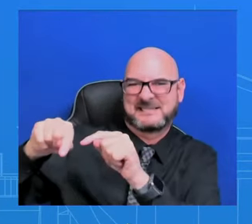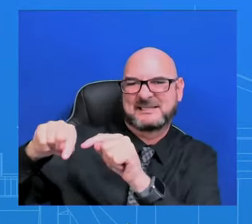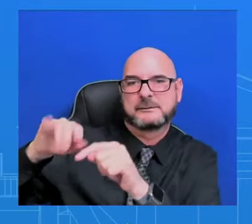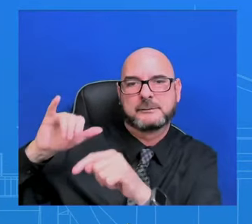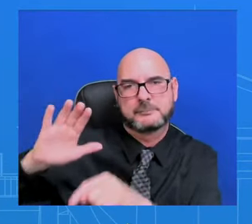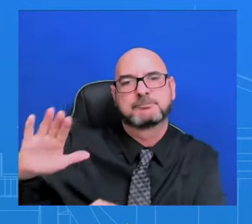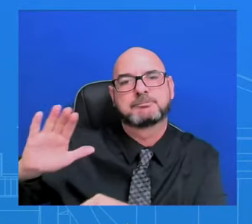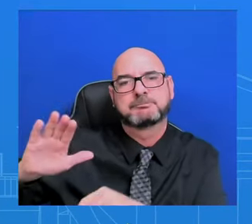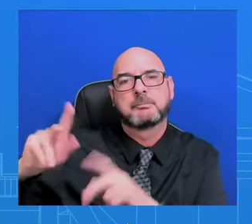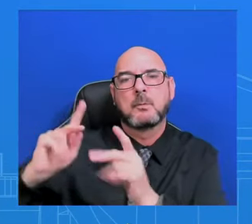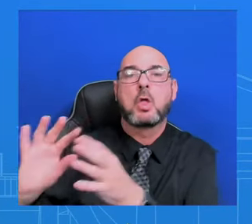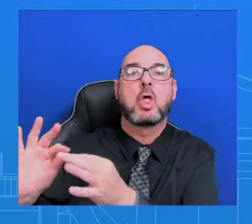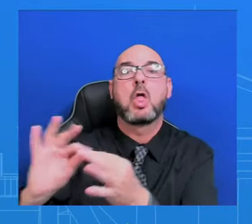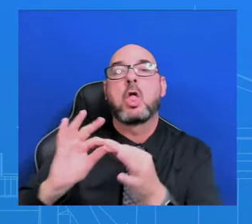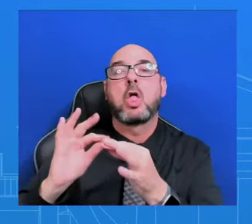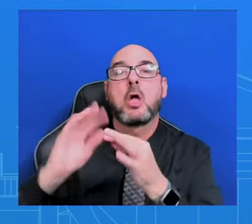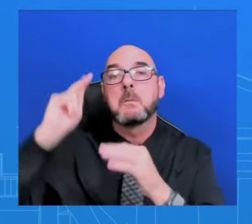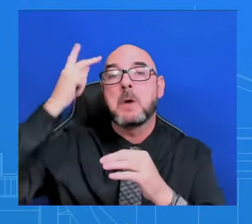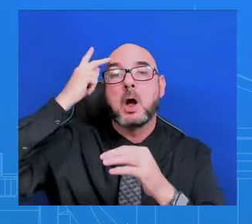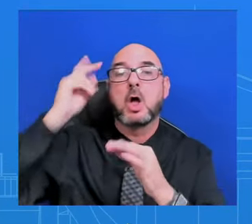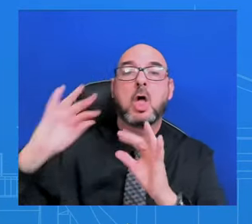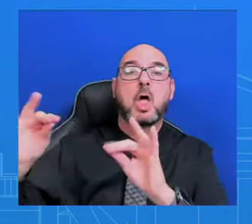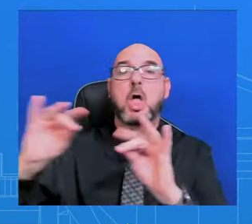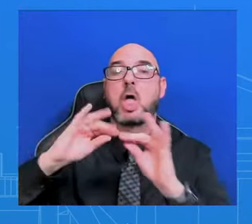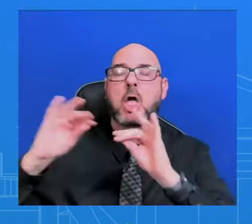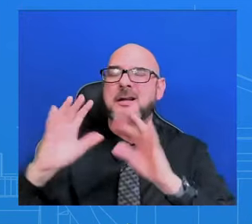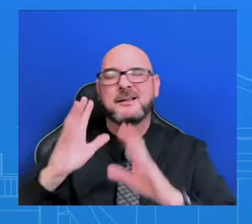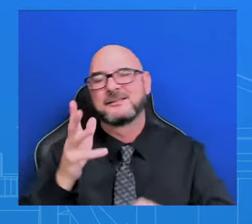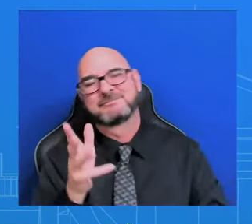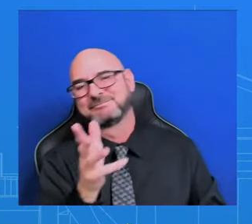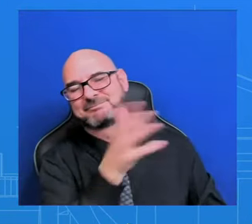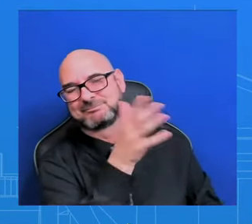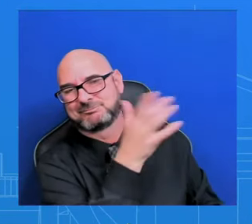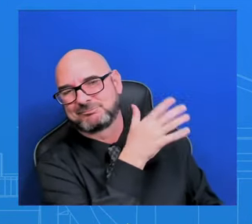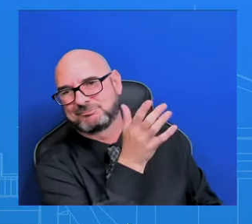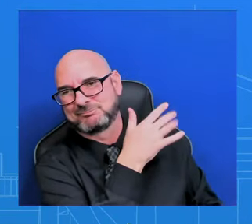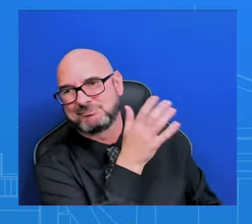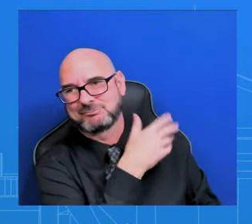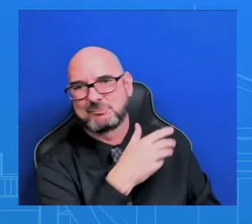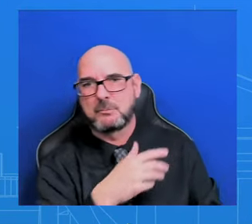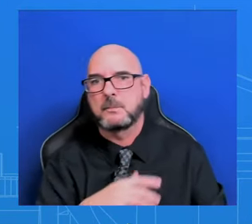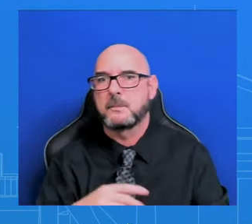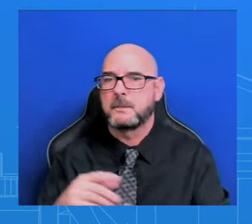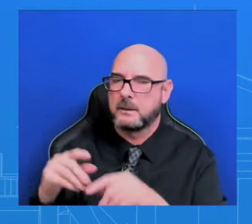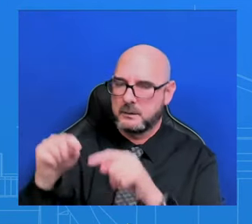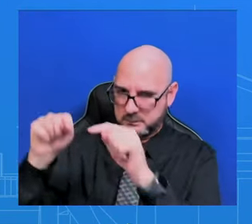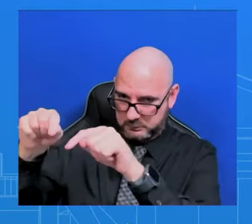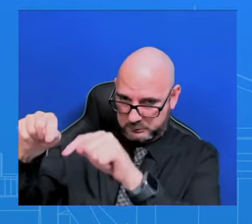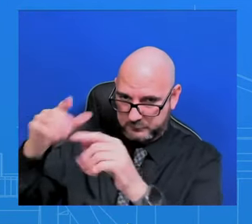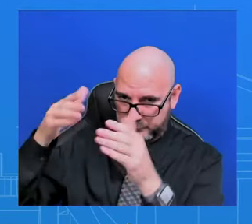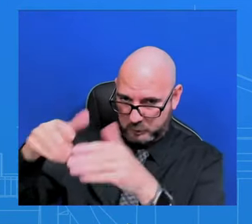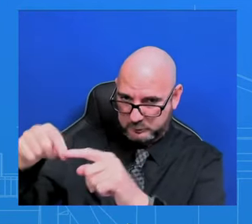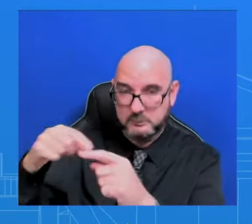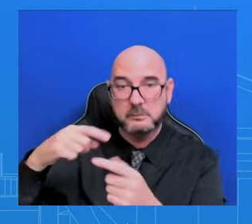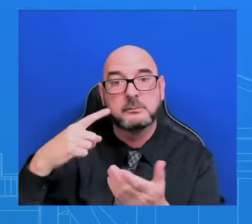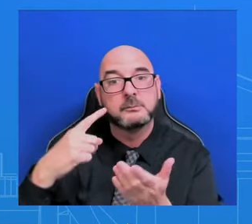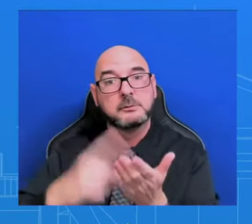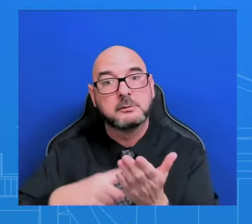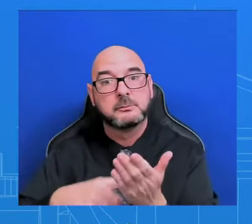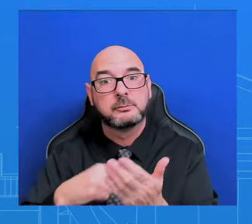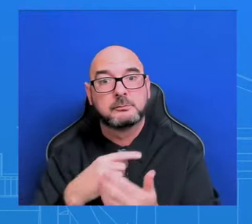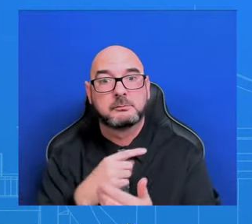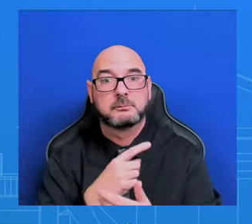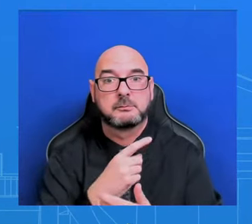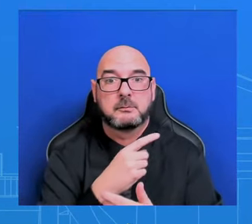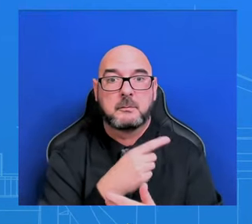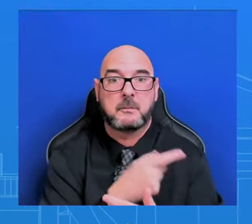you know, put Border Patrol agents lives in danger. It puts migrants lives in danger. That's not helpful. That